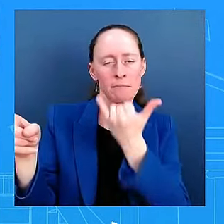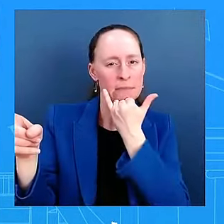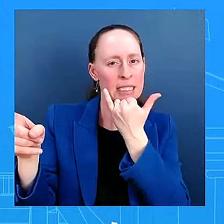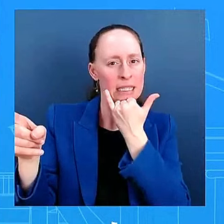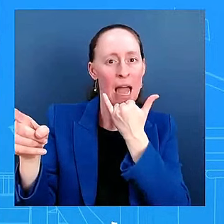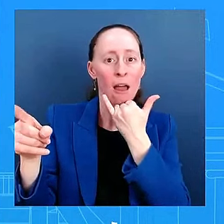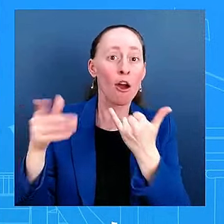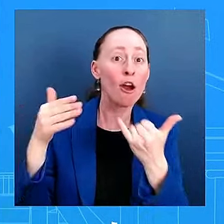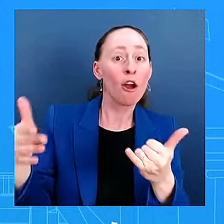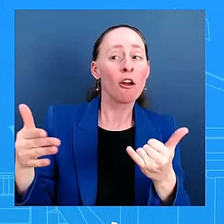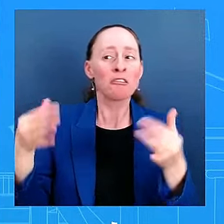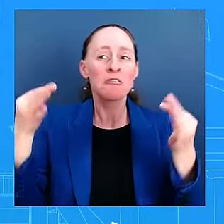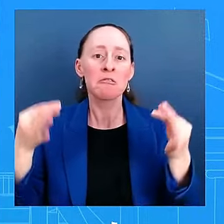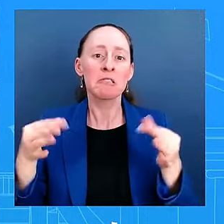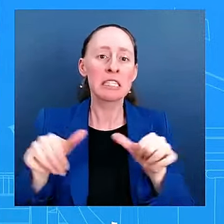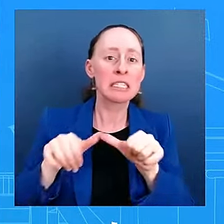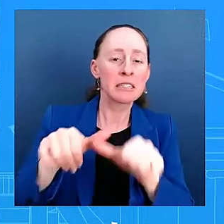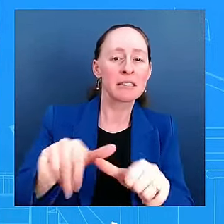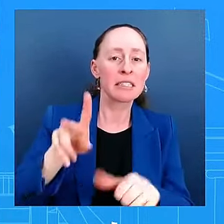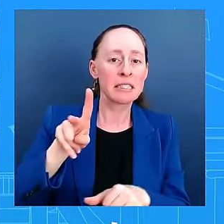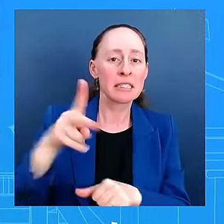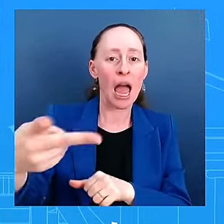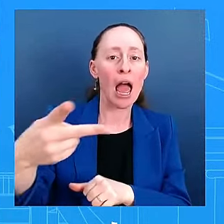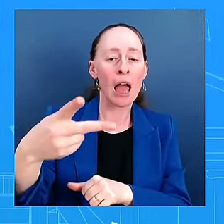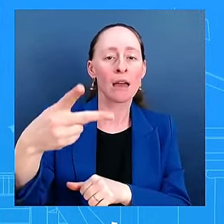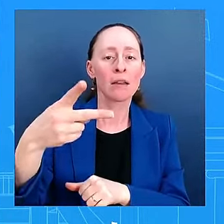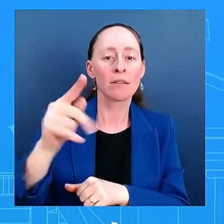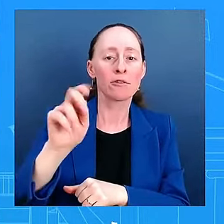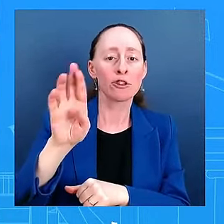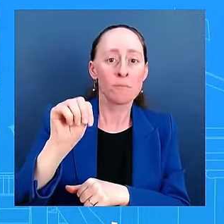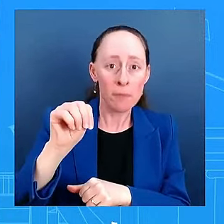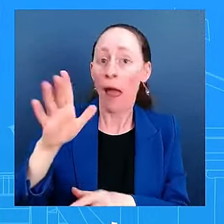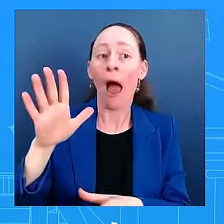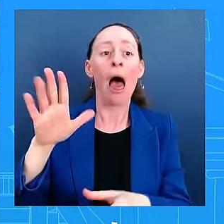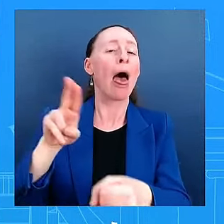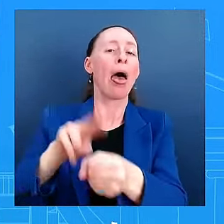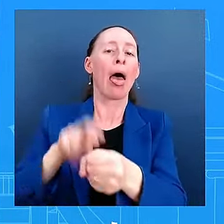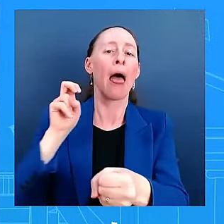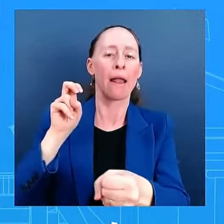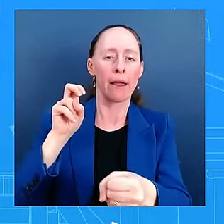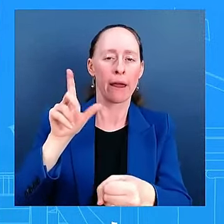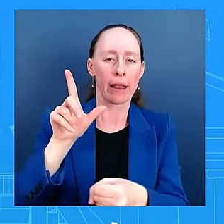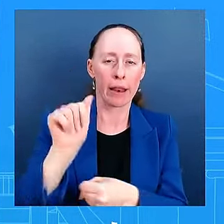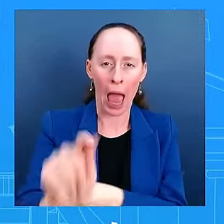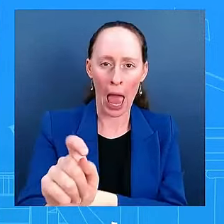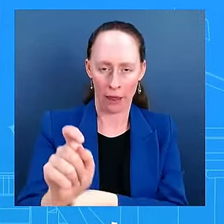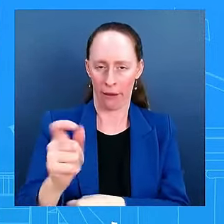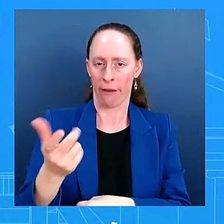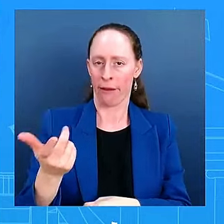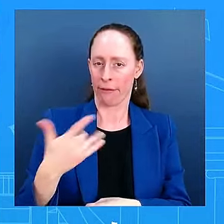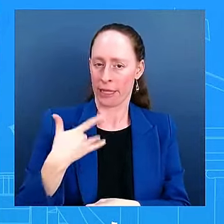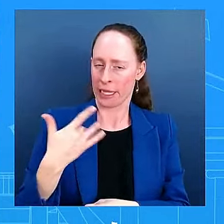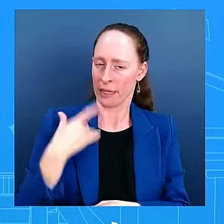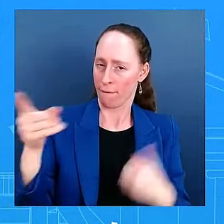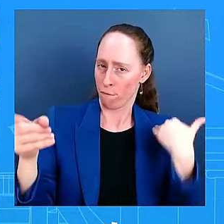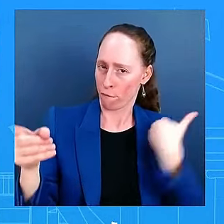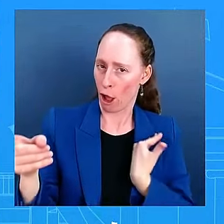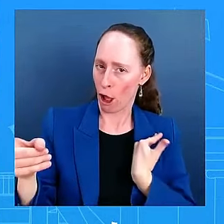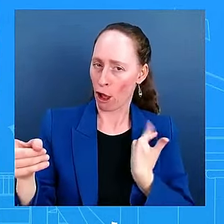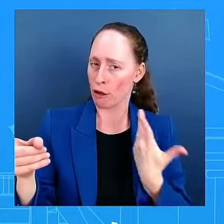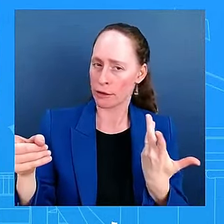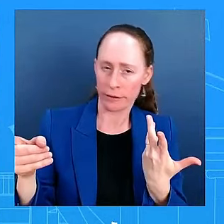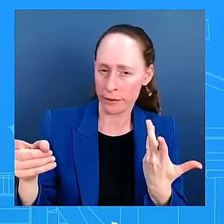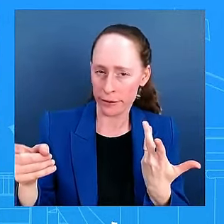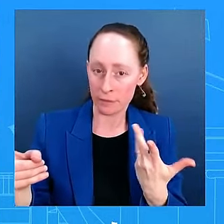also been directed at his team and the advisors around him for advising him to do what he did. Can you address that criticism?